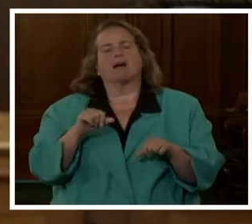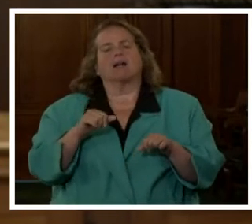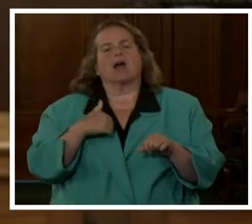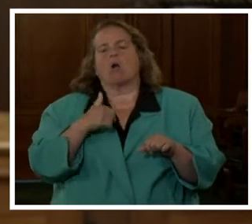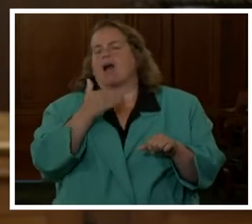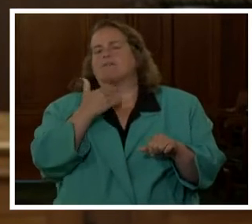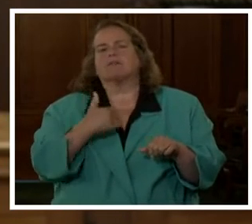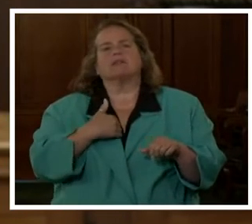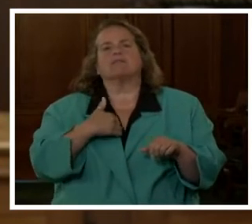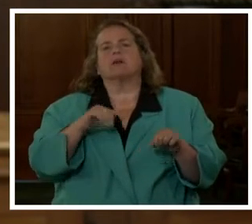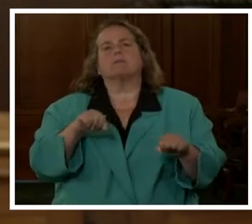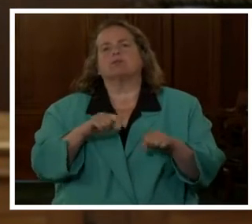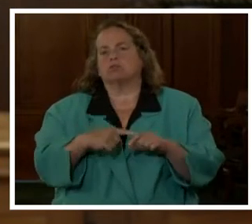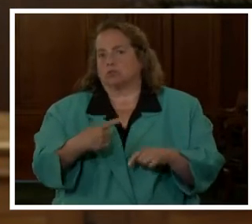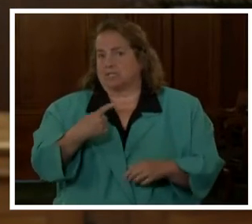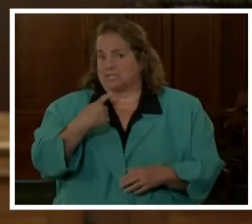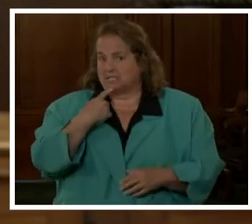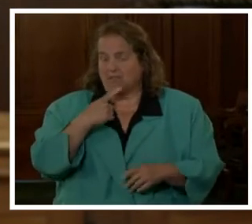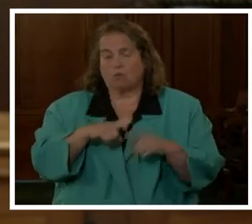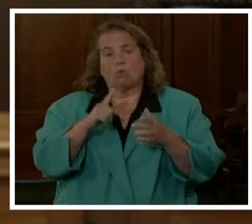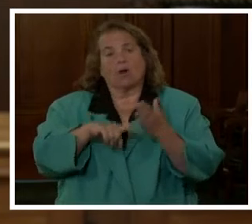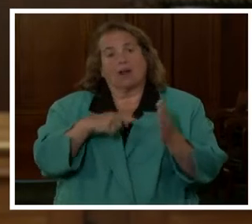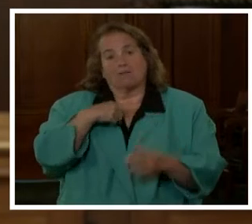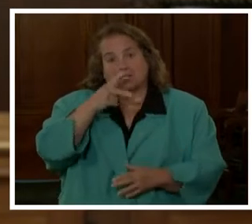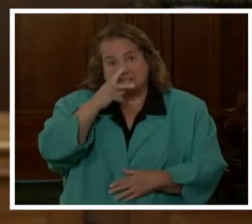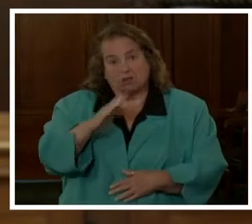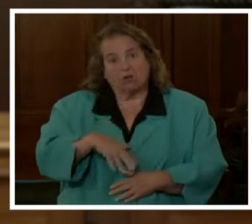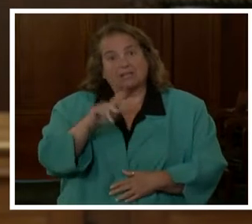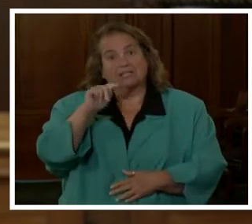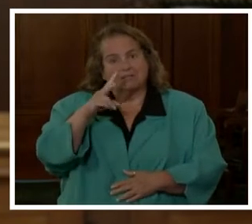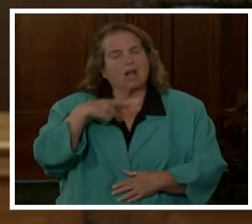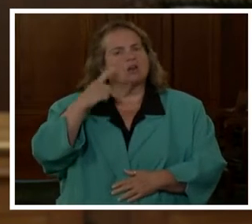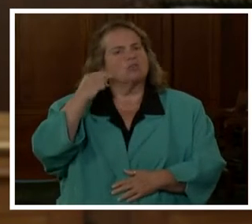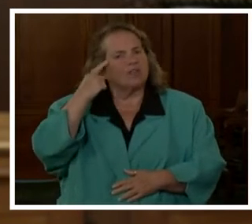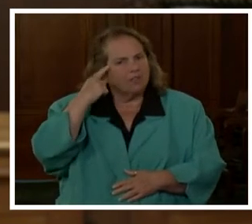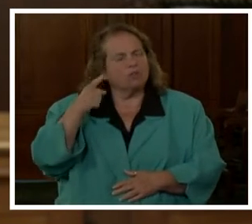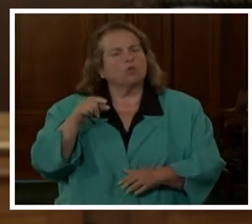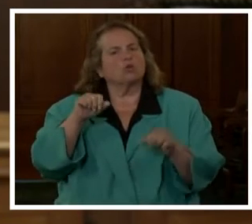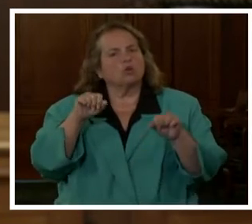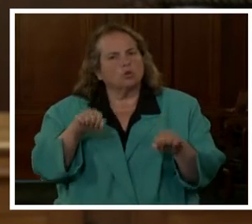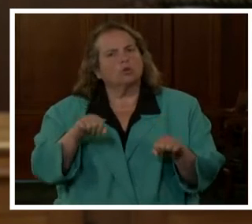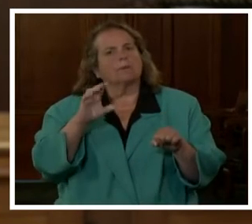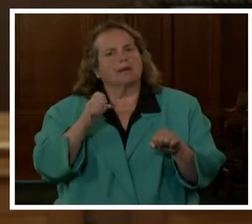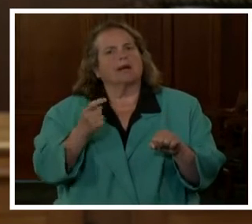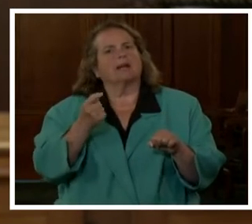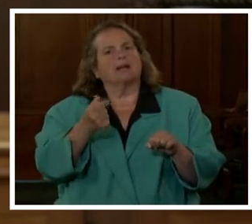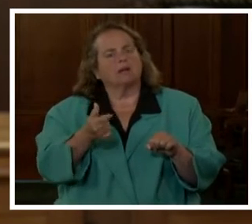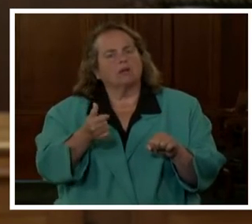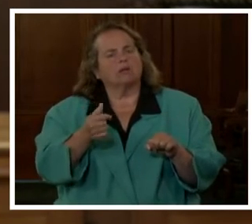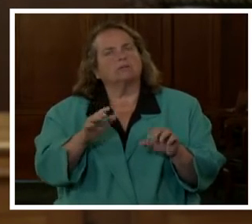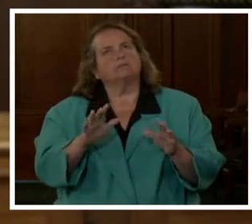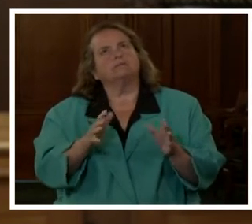From what I see on TV, I do think there could be a little bit,